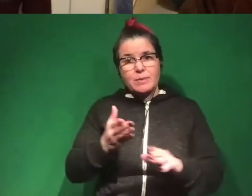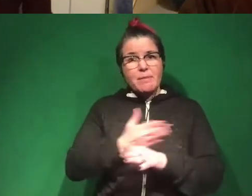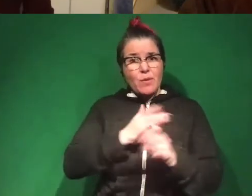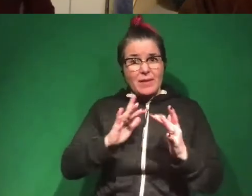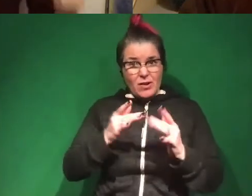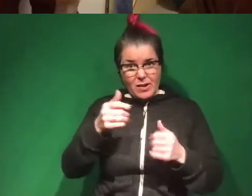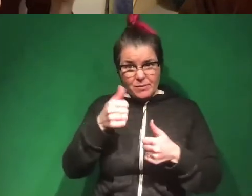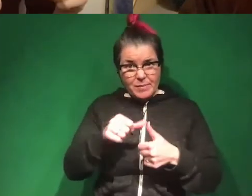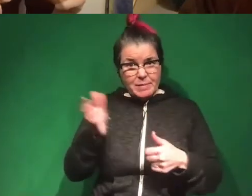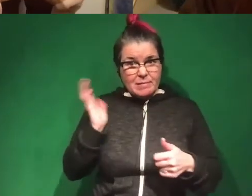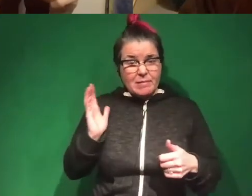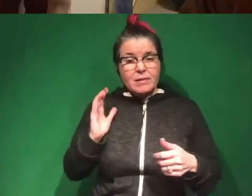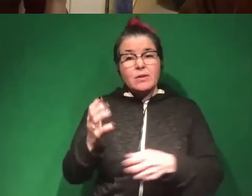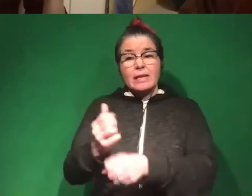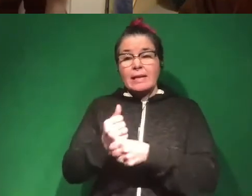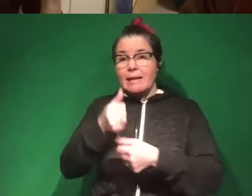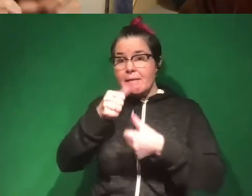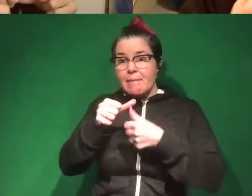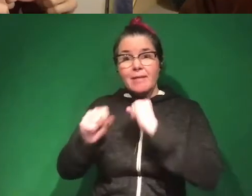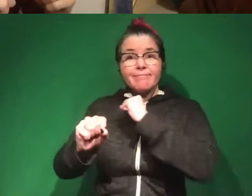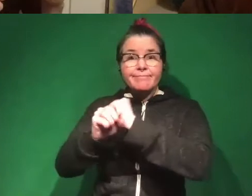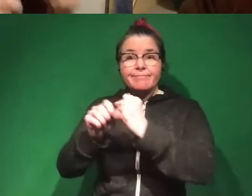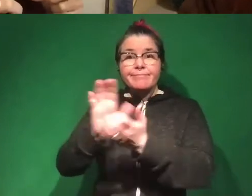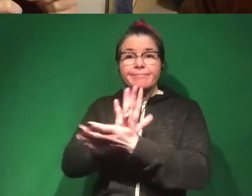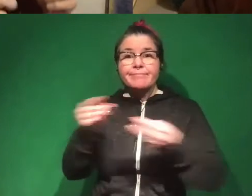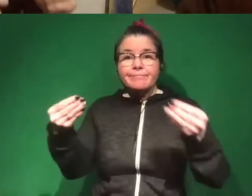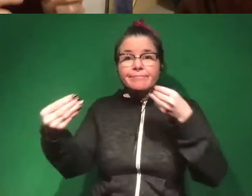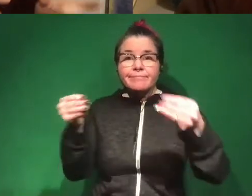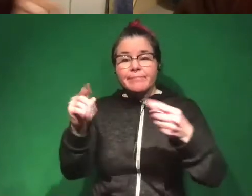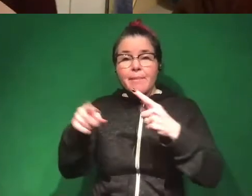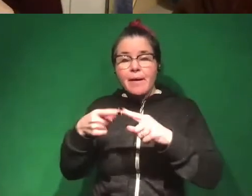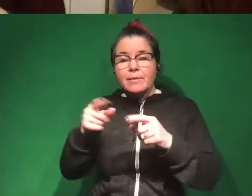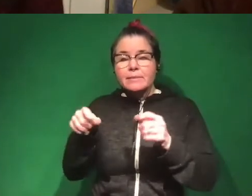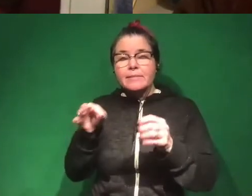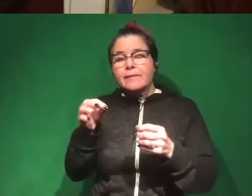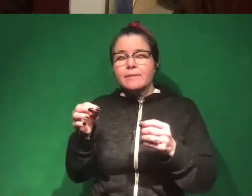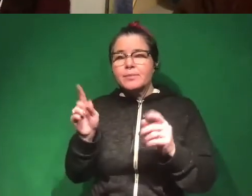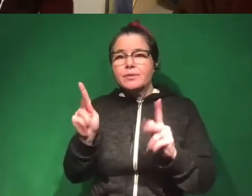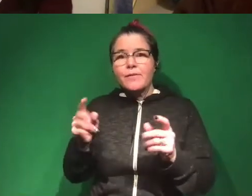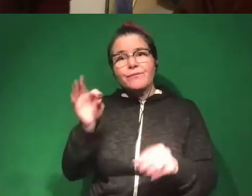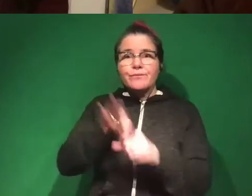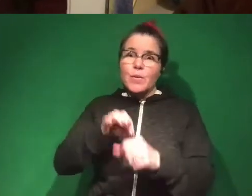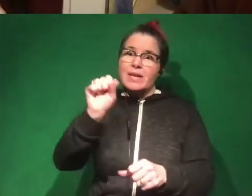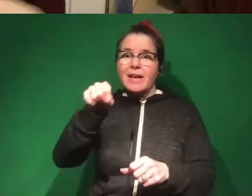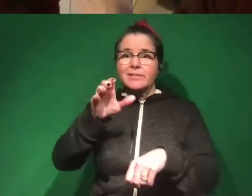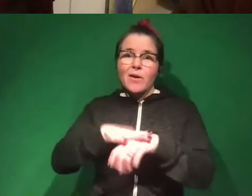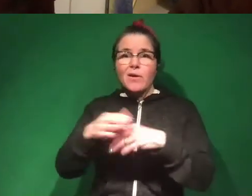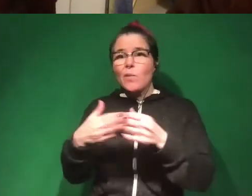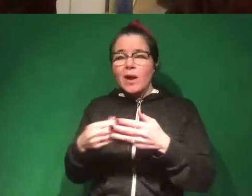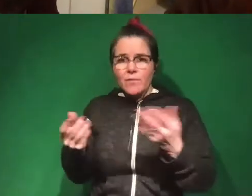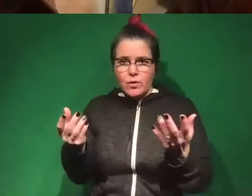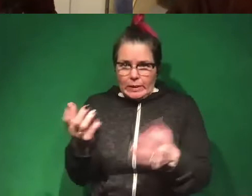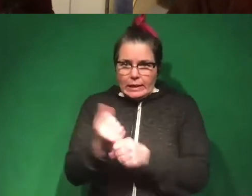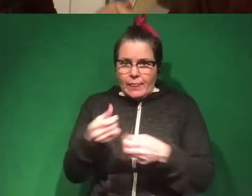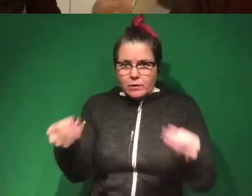Think about receiving in the mail flyers about a particular candidate, or that say vote yes on whatever proposition. We all get those,